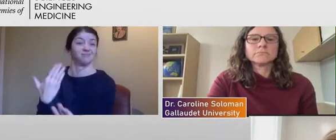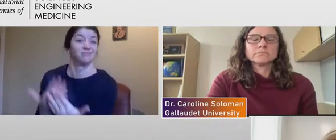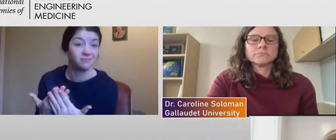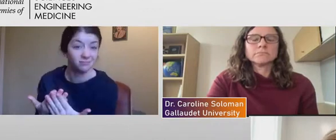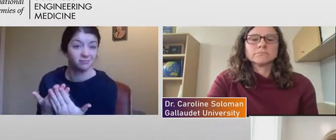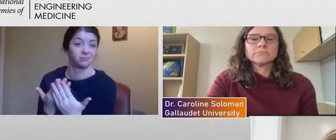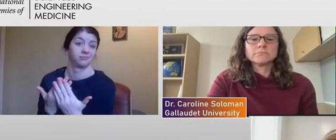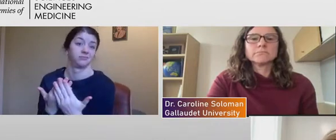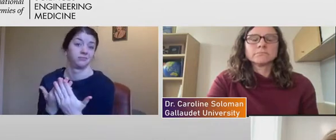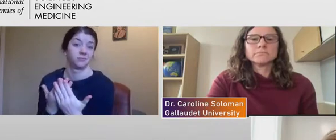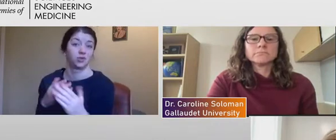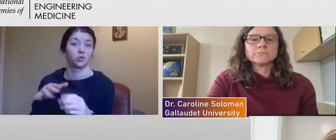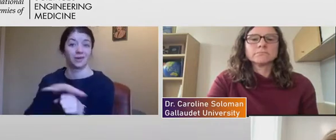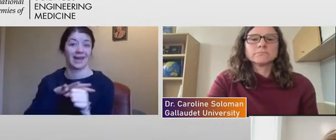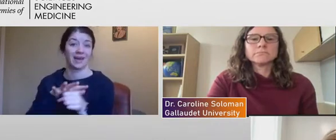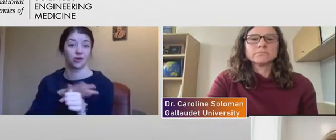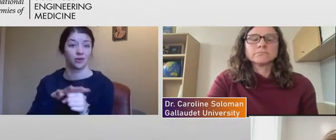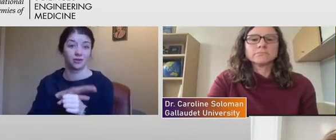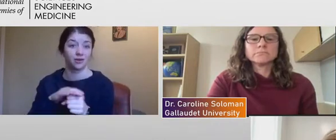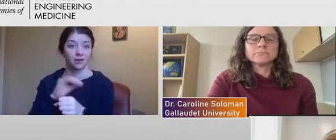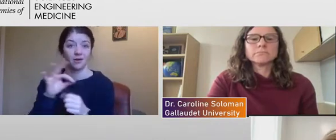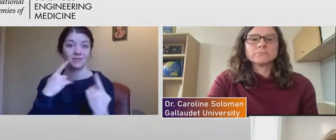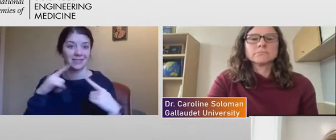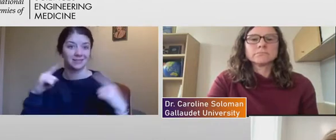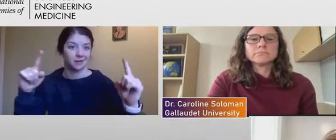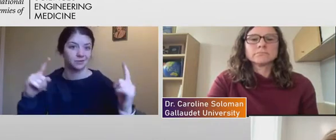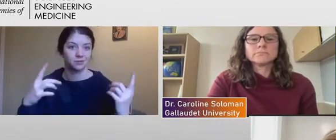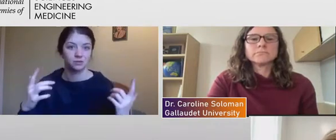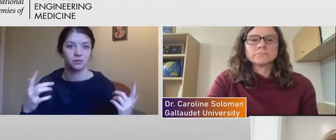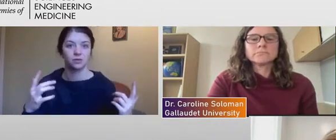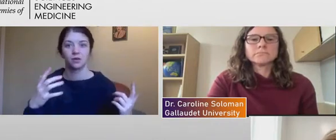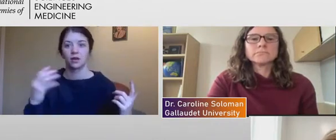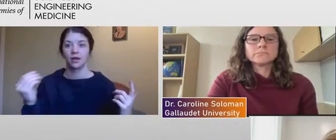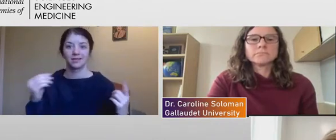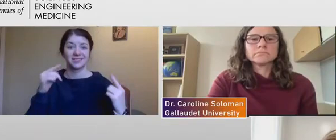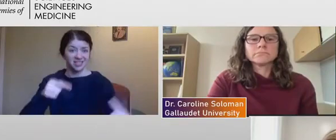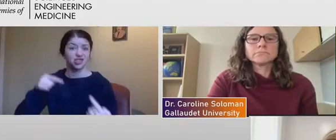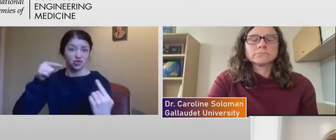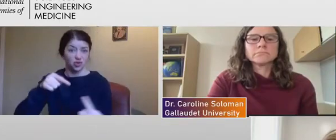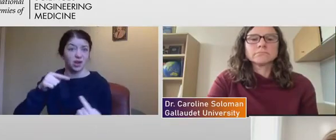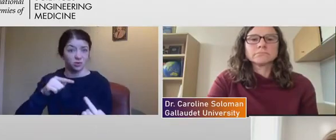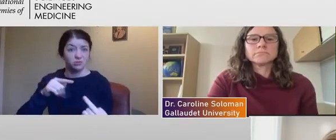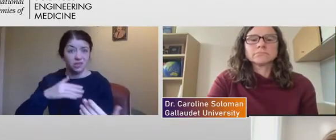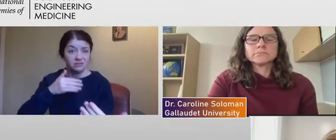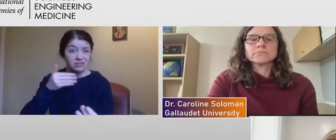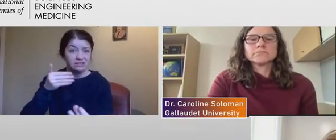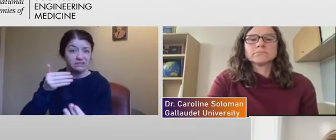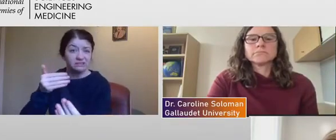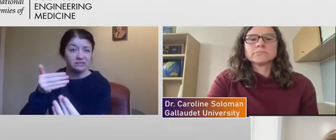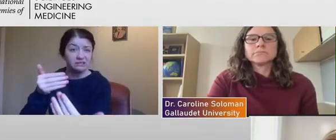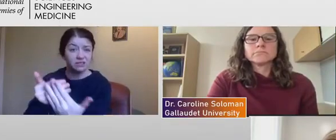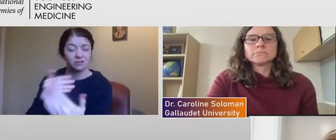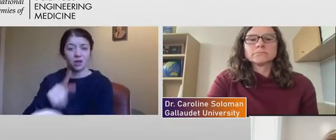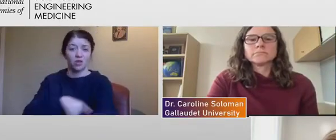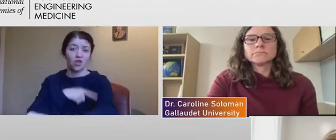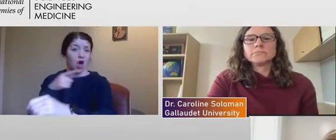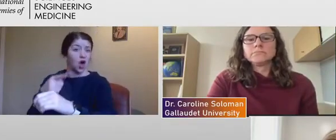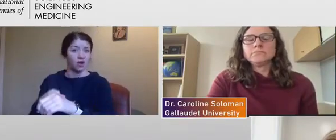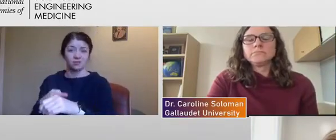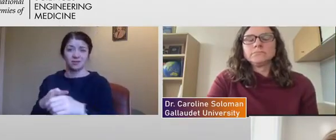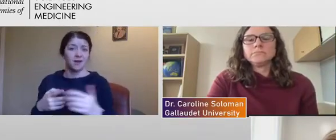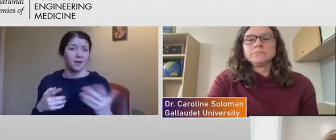area of, uh, success. It's a struggle. It's a long road to home. And,